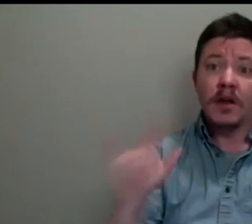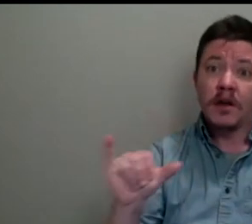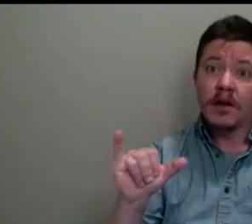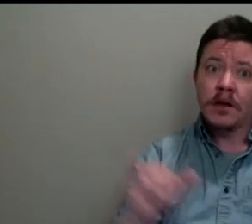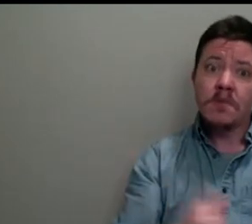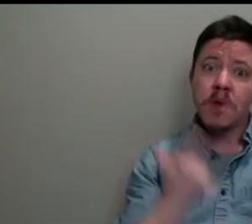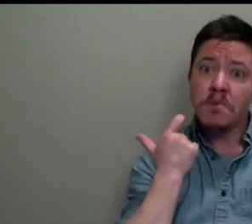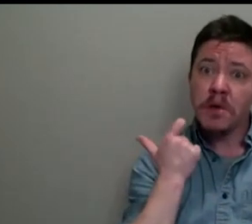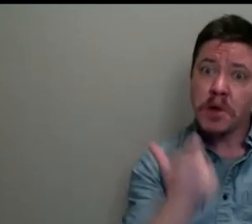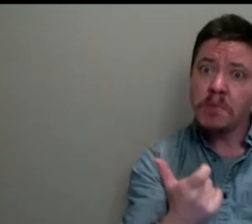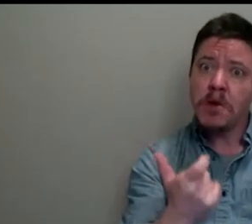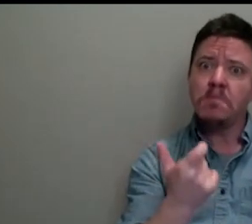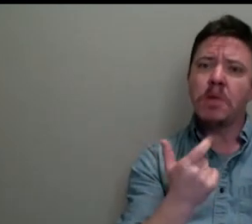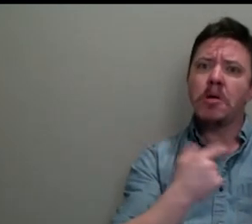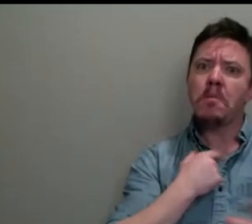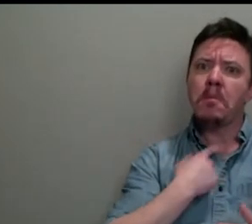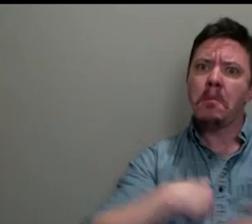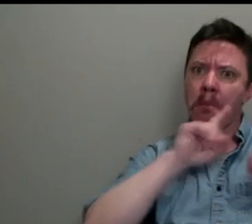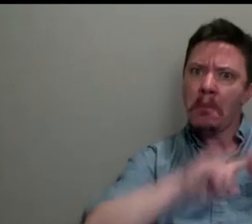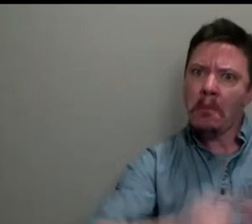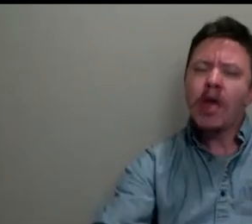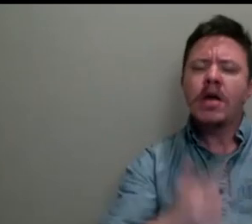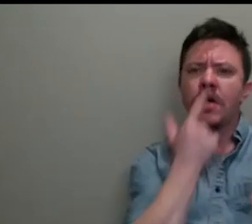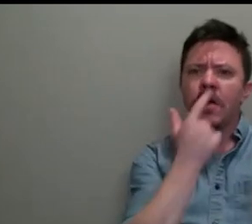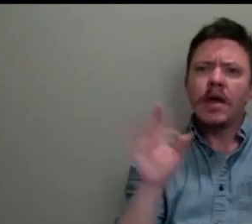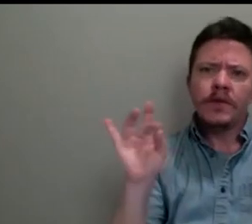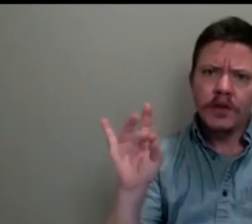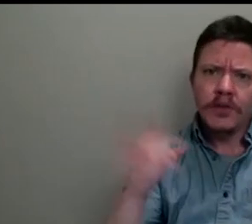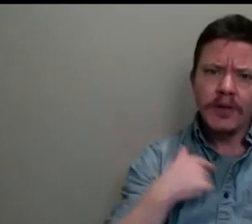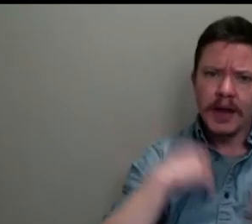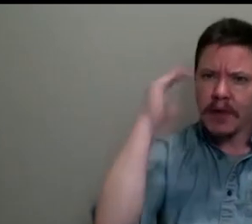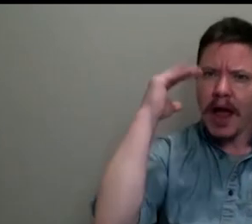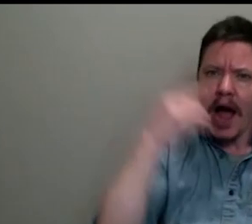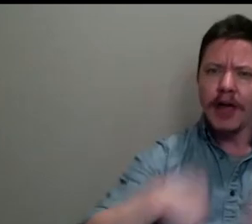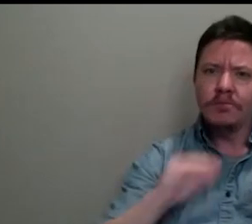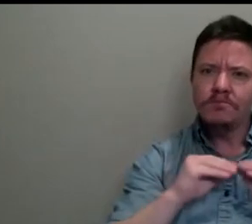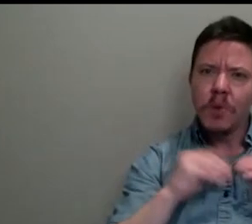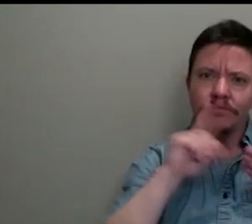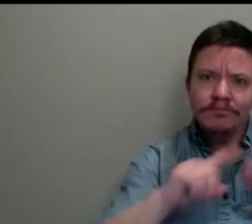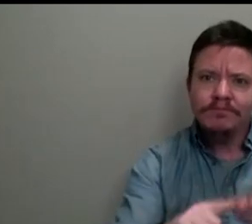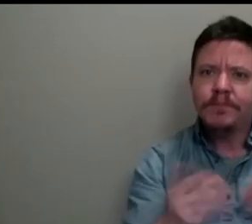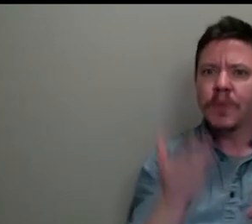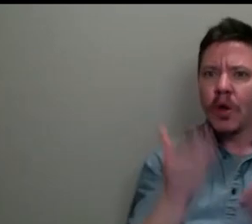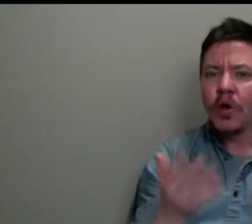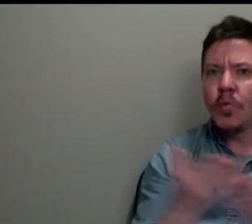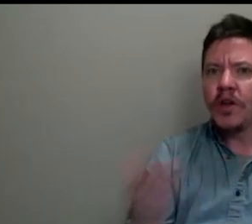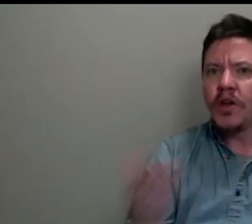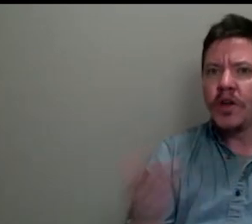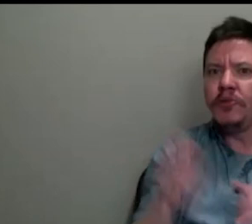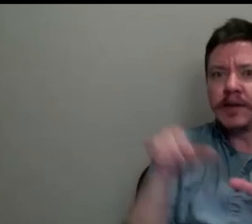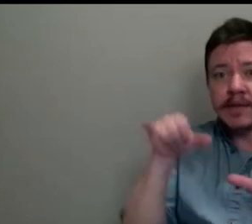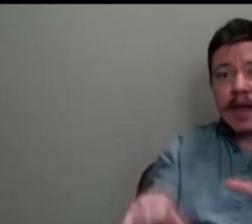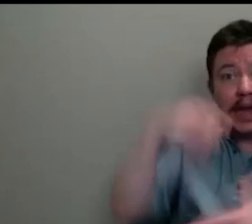of investigation. Anyway, it's interesting too, I hope you'll investigate which objects stayed inside the family